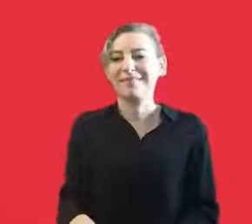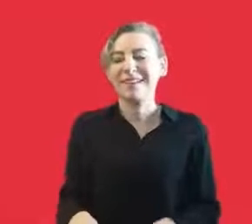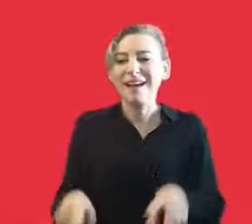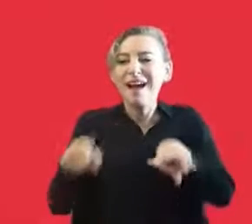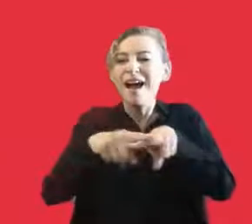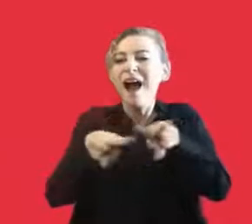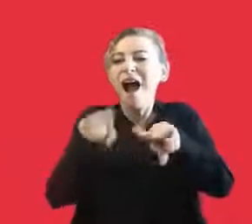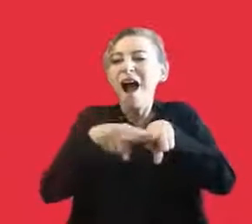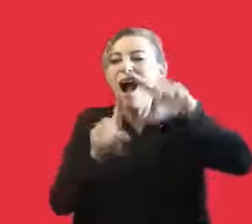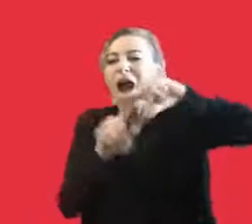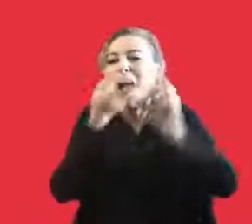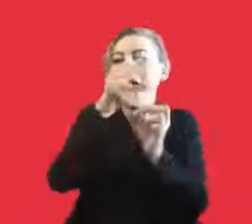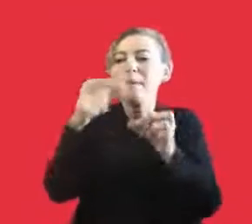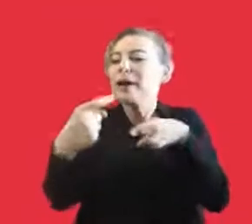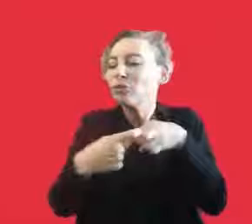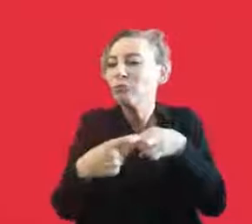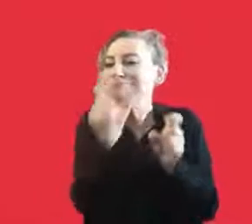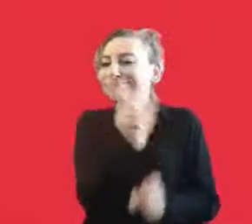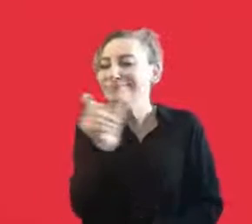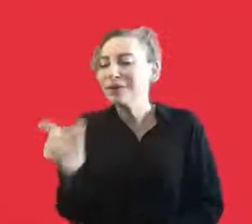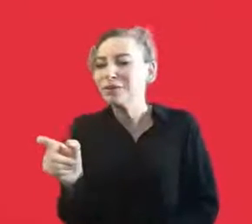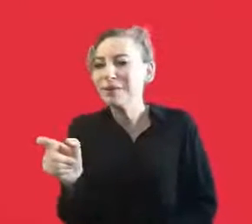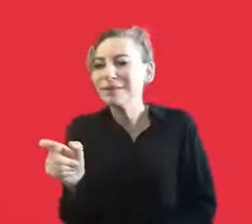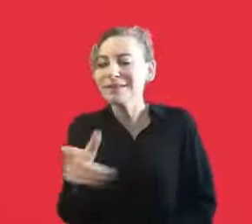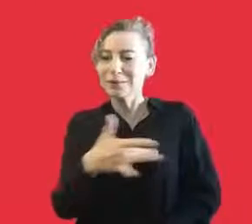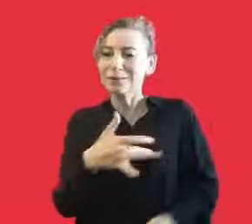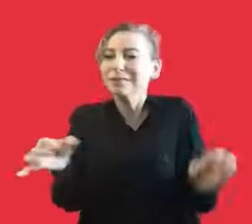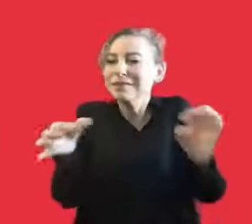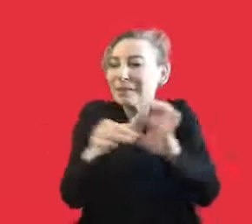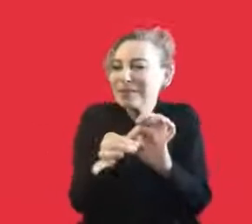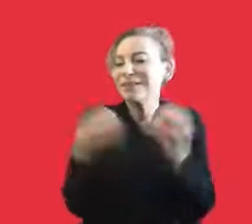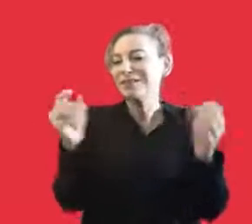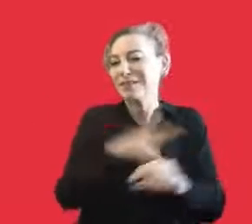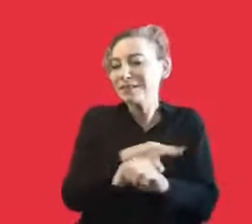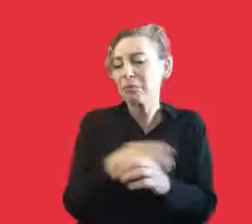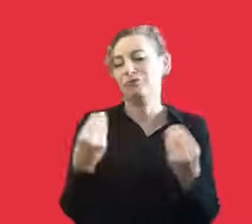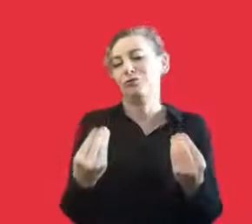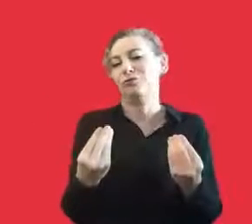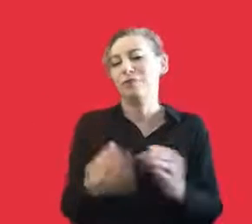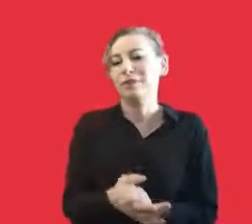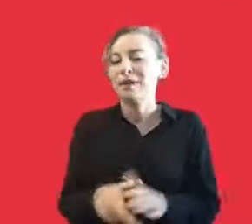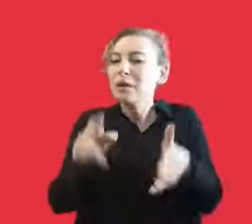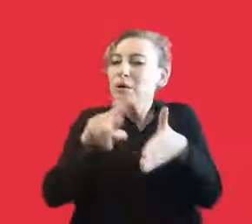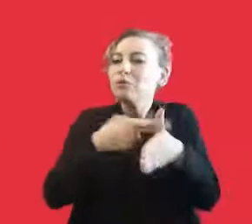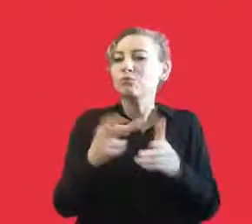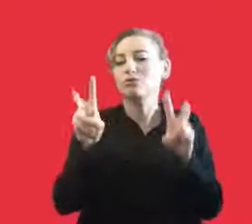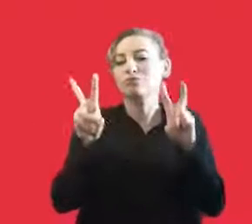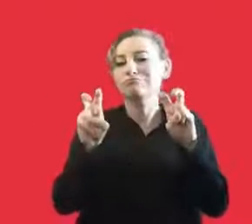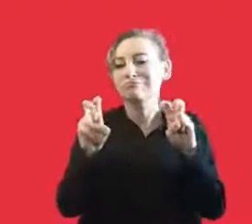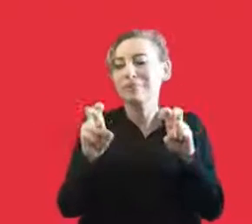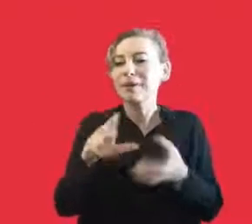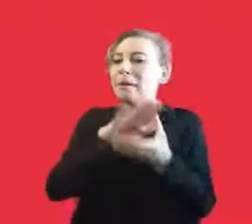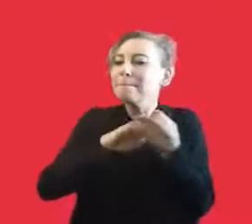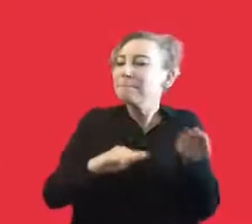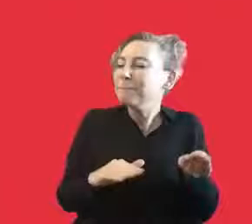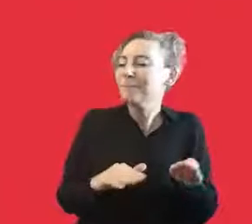amateur especially because it means a lot because when it is combined with volunteerism, it is something excellent. And there are also